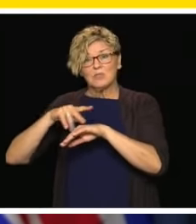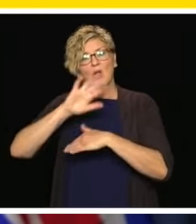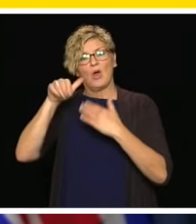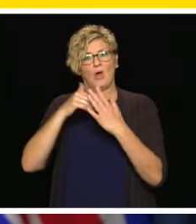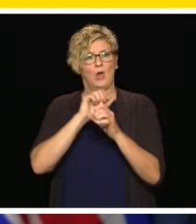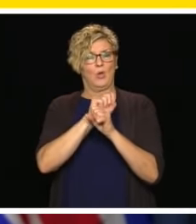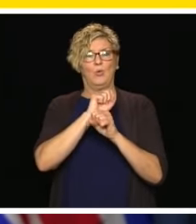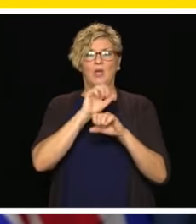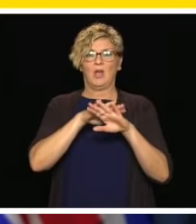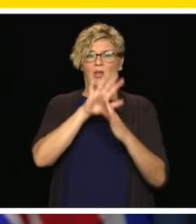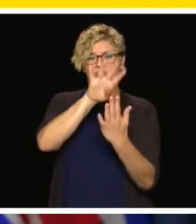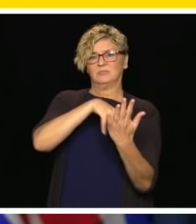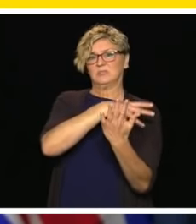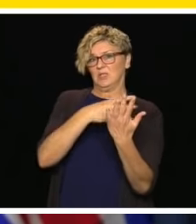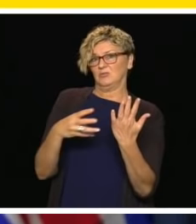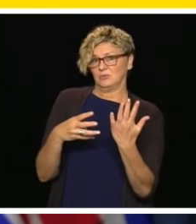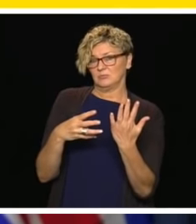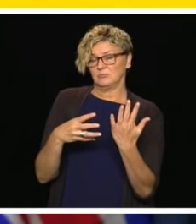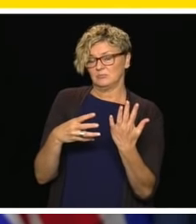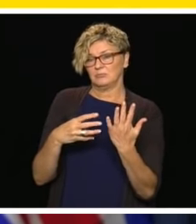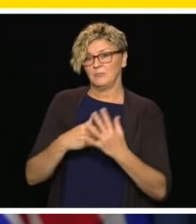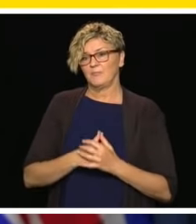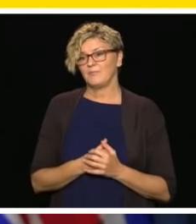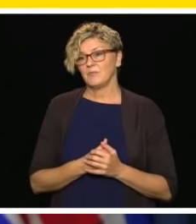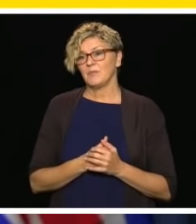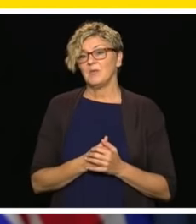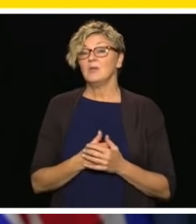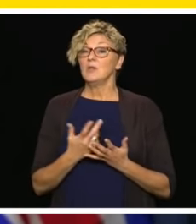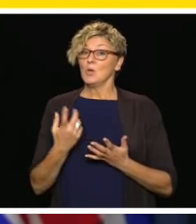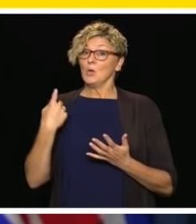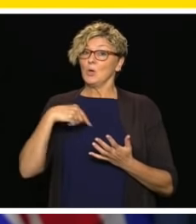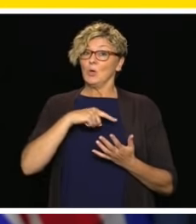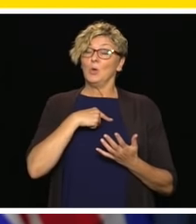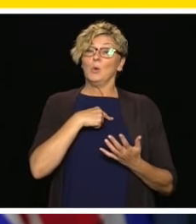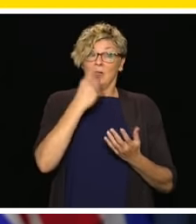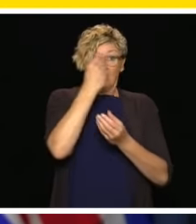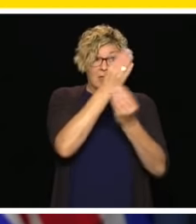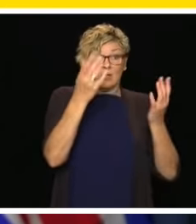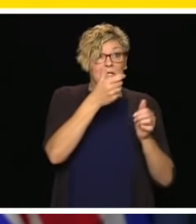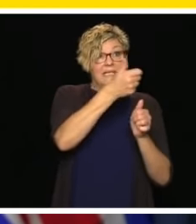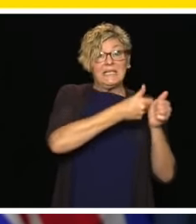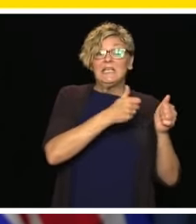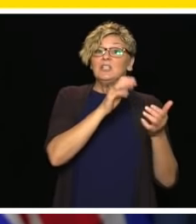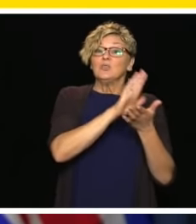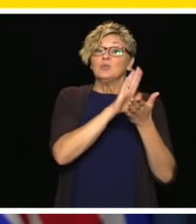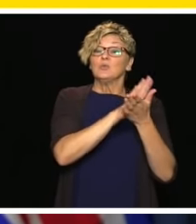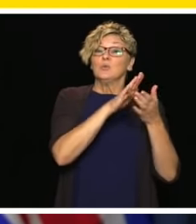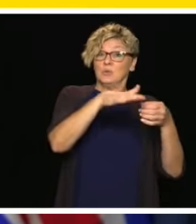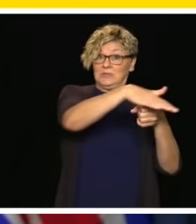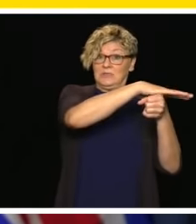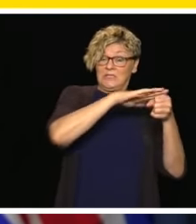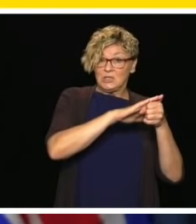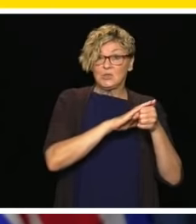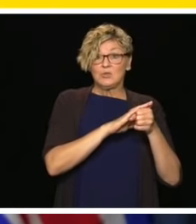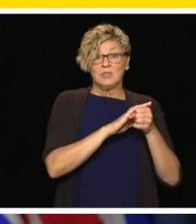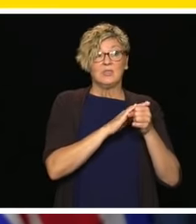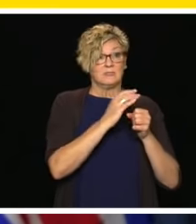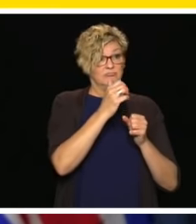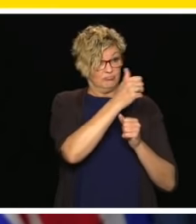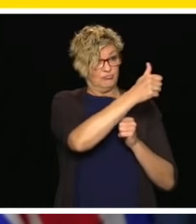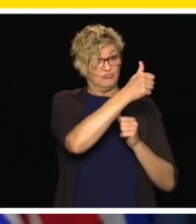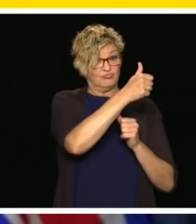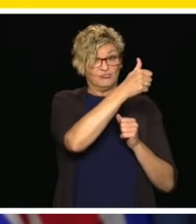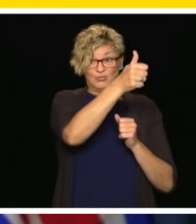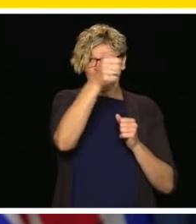of the scheduling. As I mentioned, we're giving districts the ability to work collaboratively on what those schedules look like.